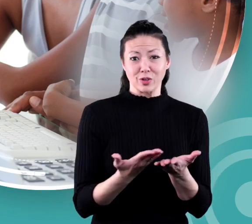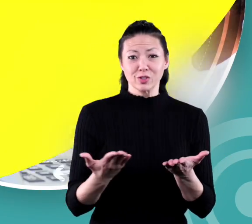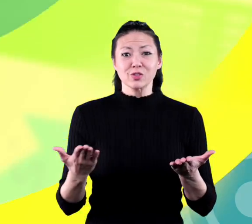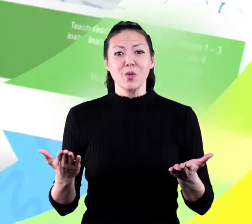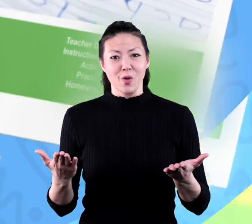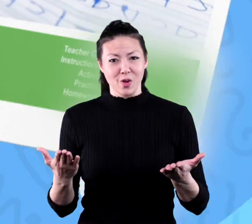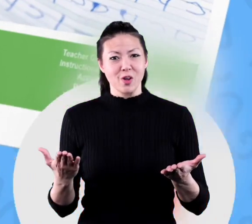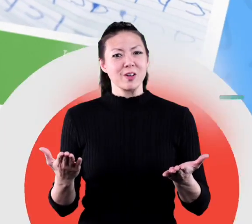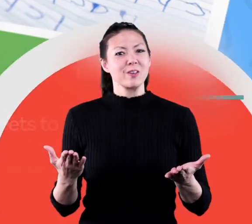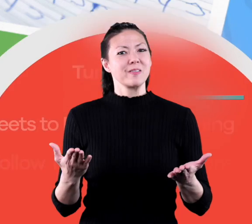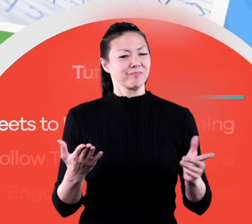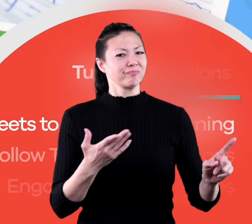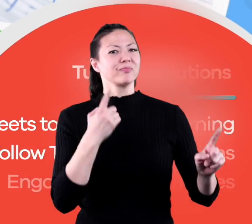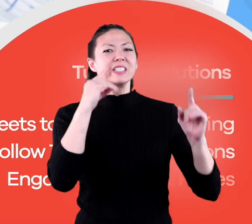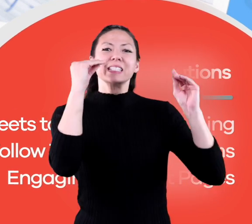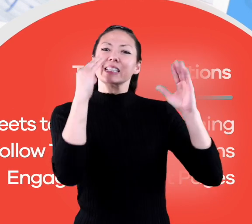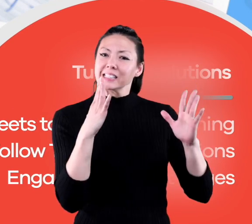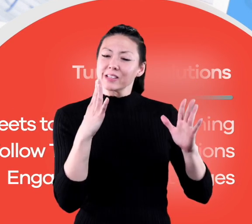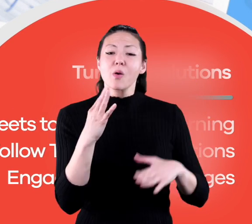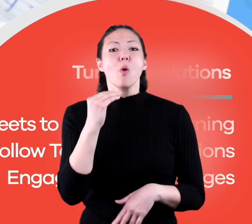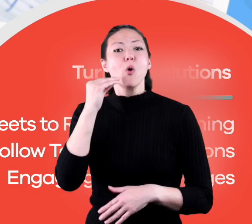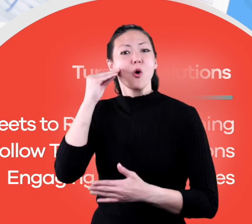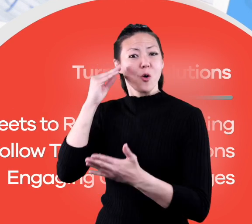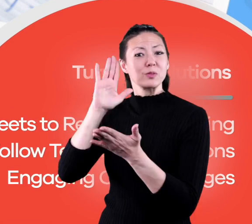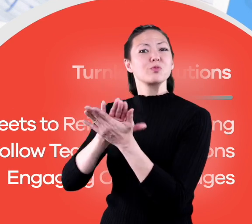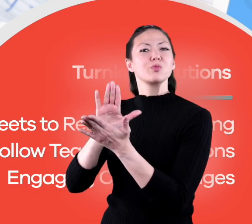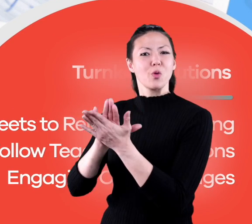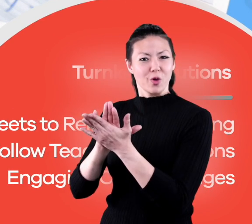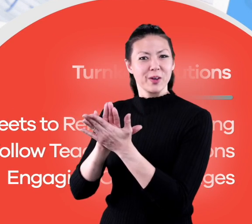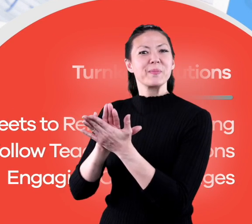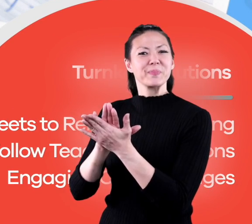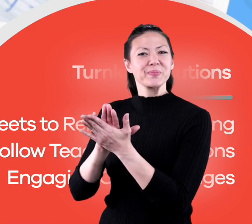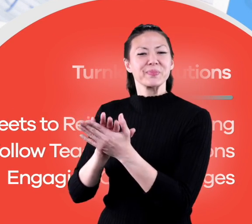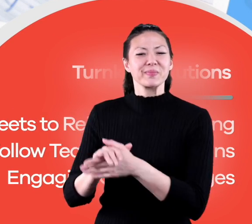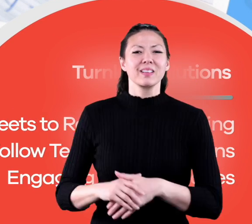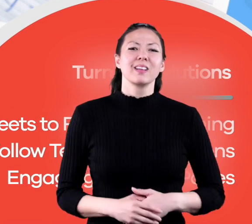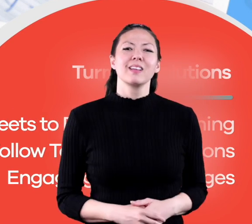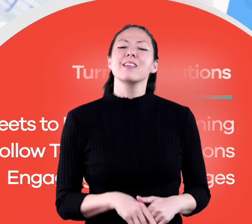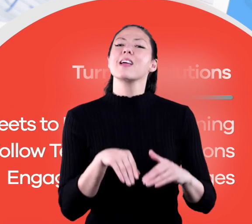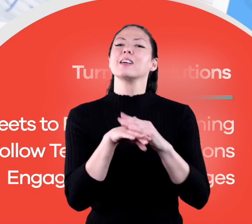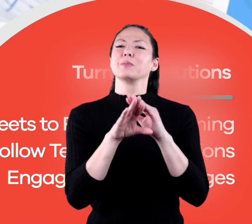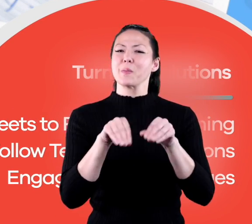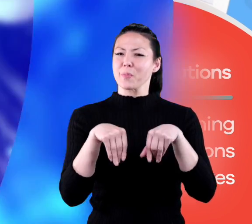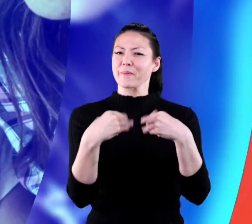resources and turnkey solutions for teachers and homeschoolers.